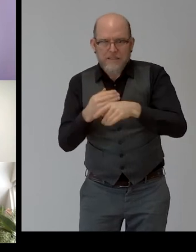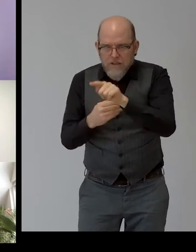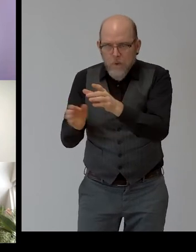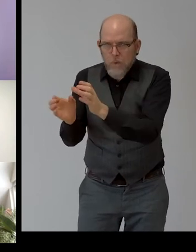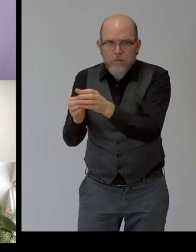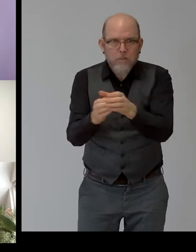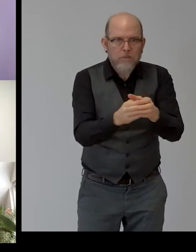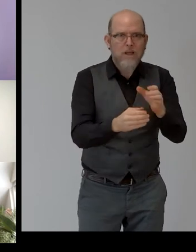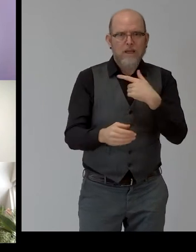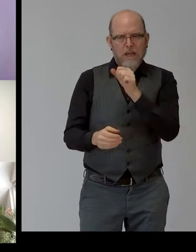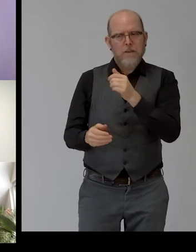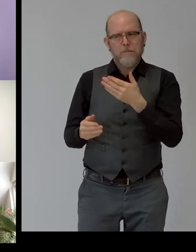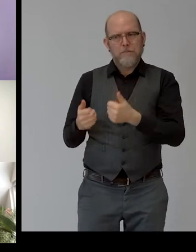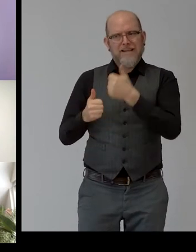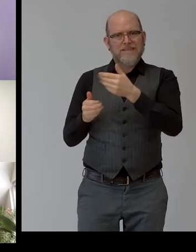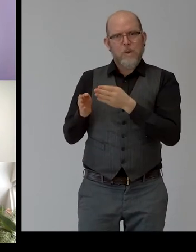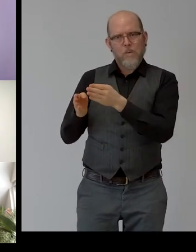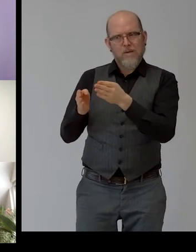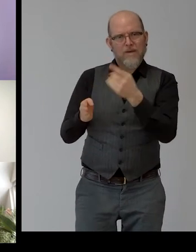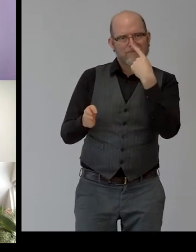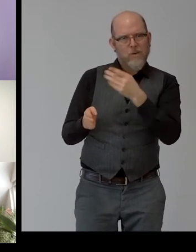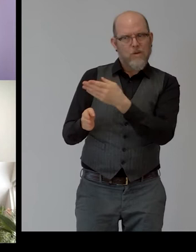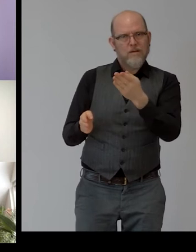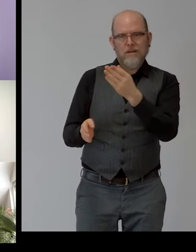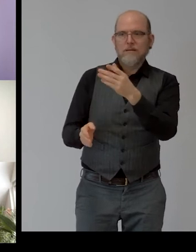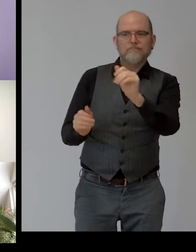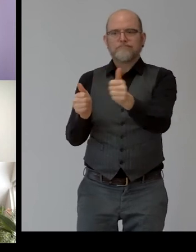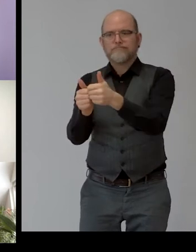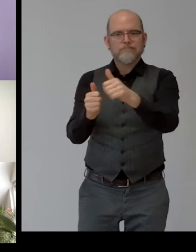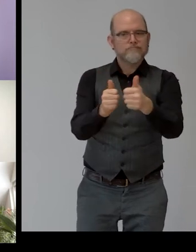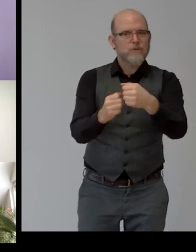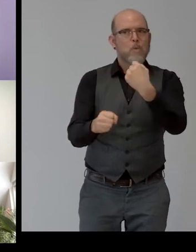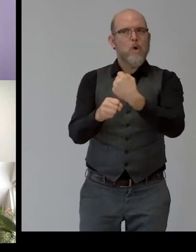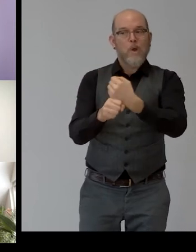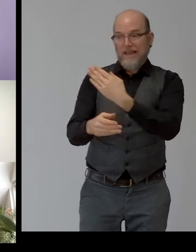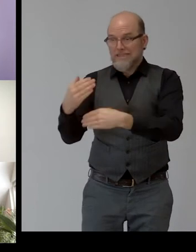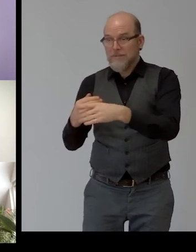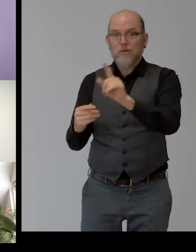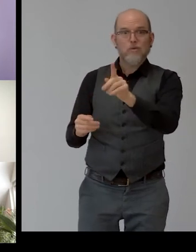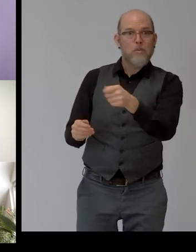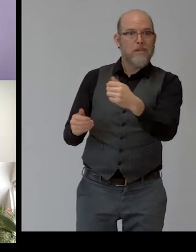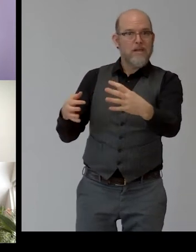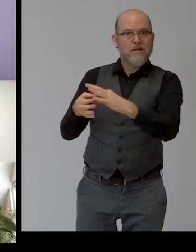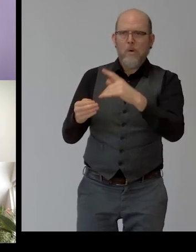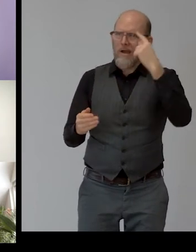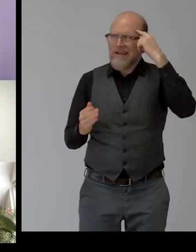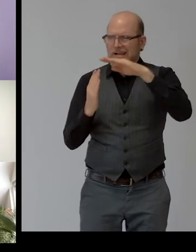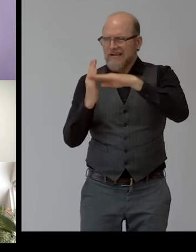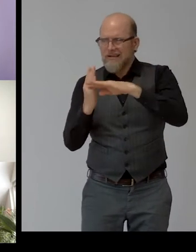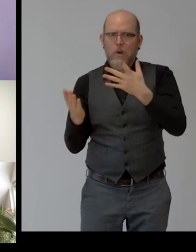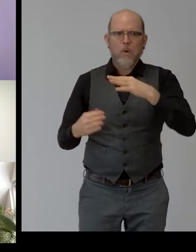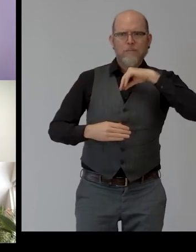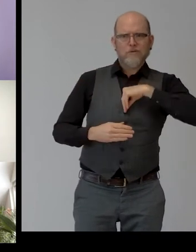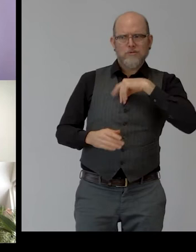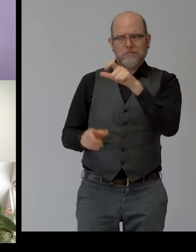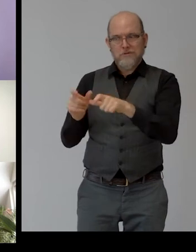opportunities for those persons with disabilities, for others from the labor market such as intellectual or psychological disabilities. It also has